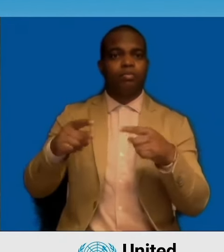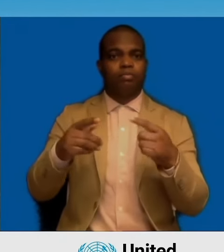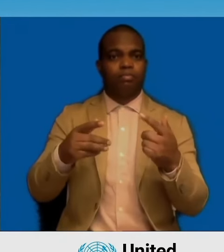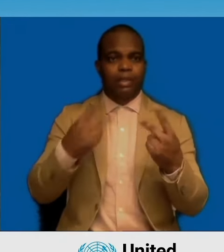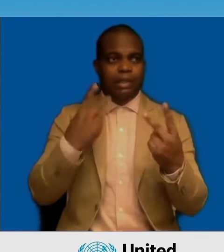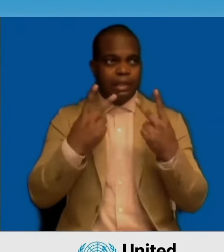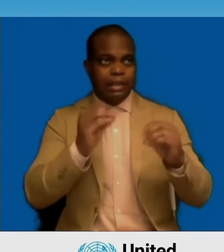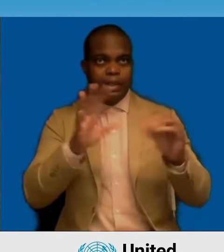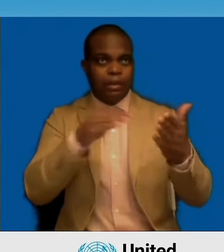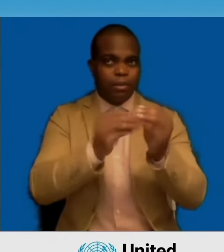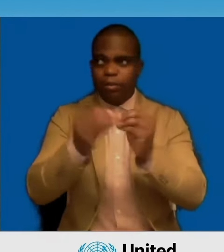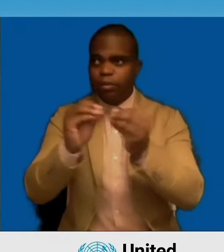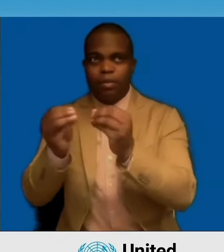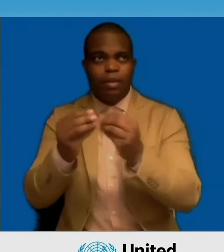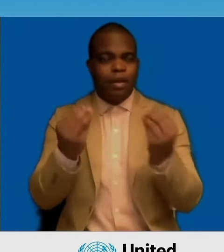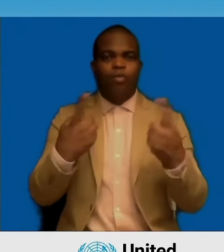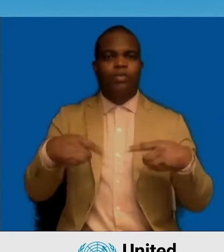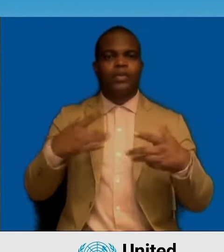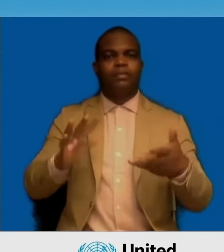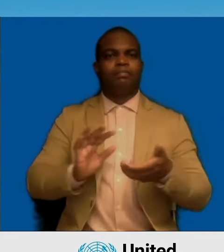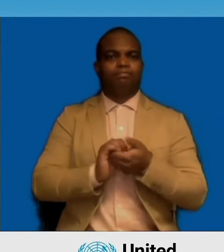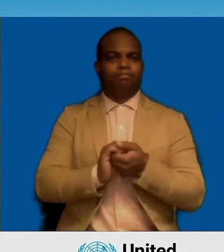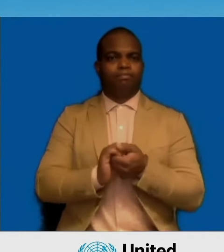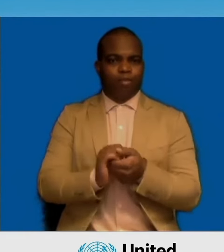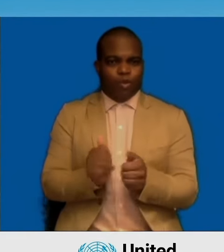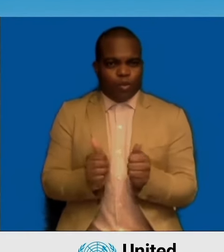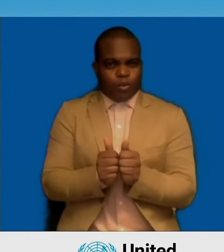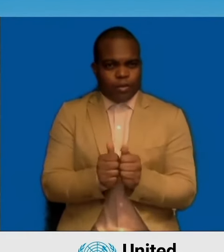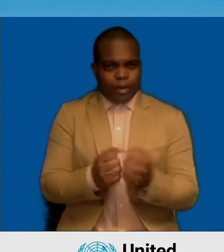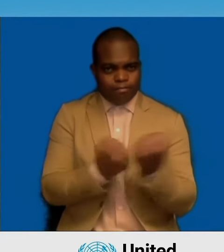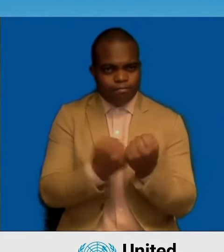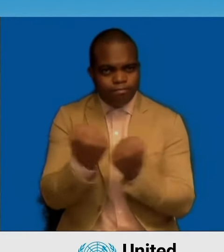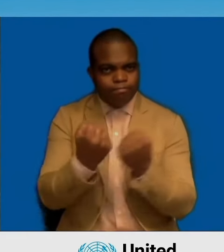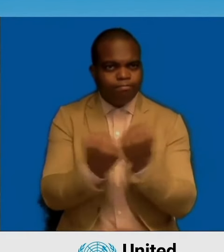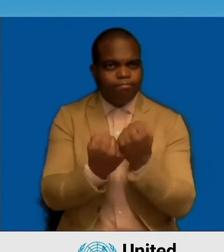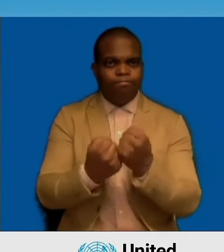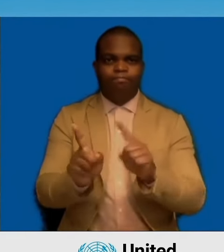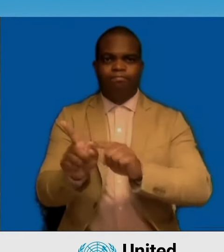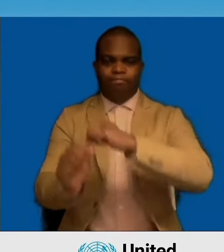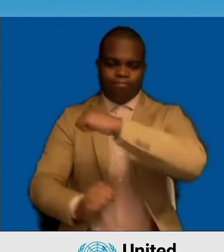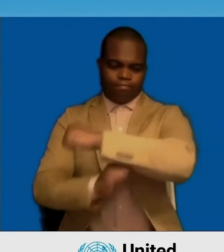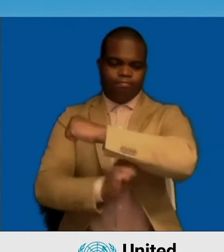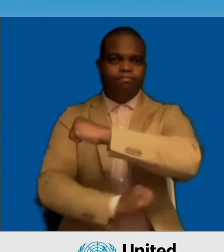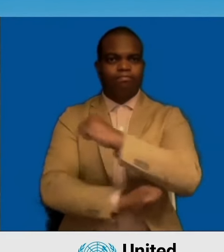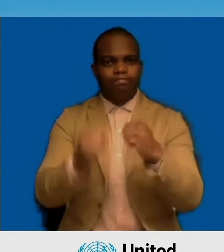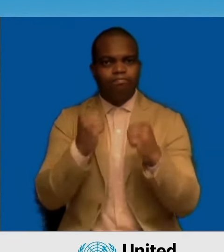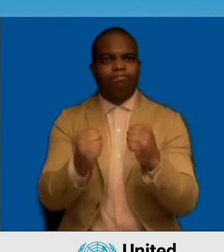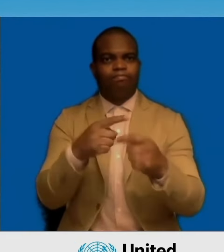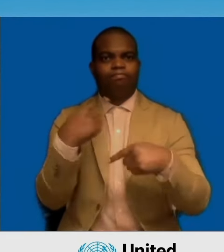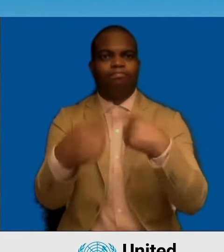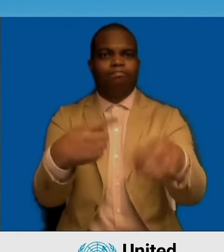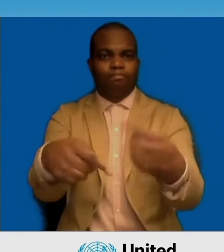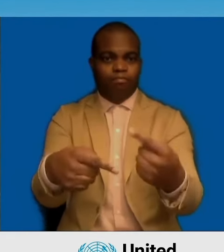a stable and predictable order needed to achieve the 2030 Sustainable Development Agenda. It is a touchstone